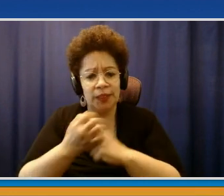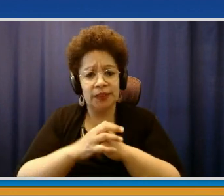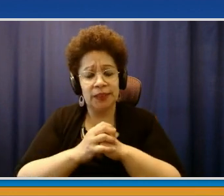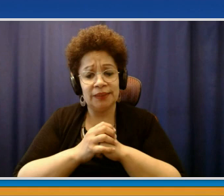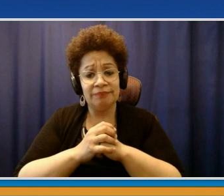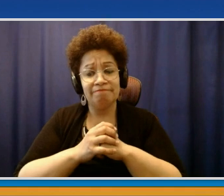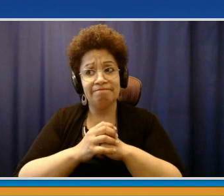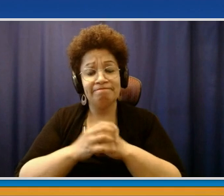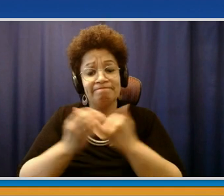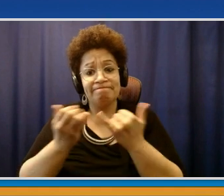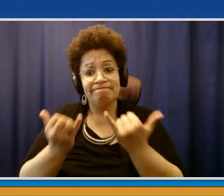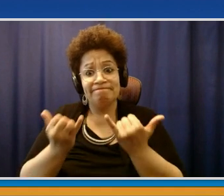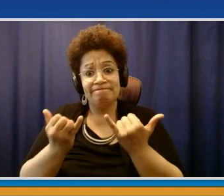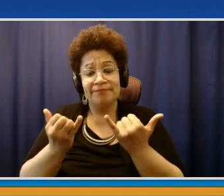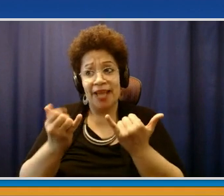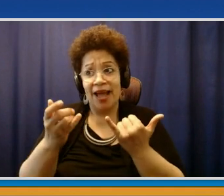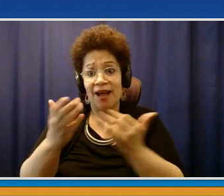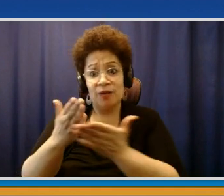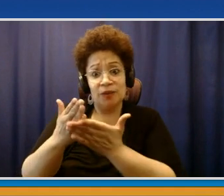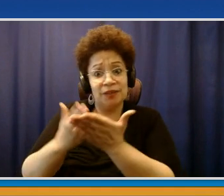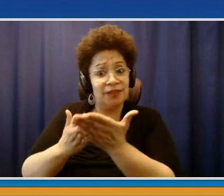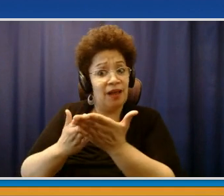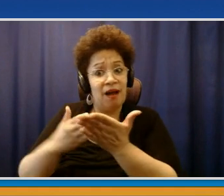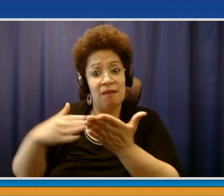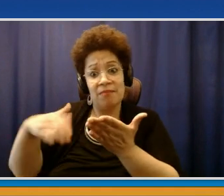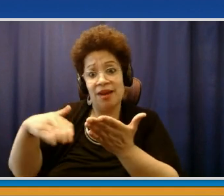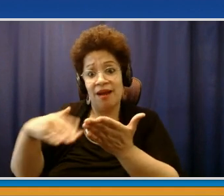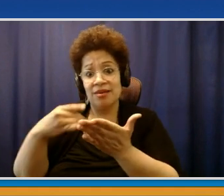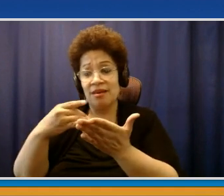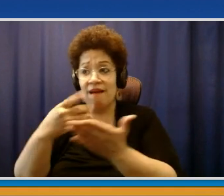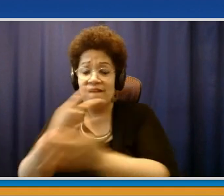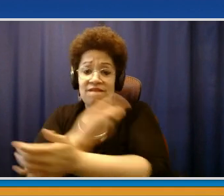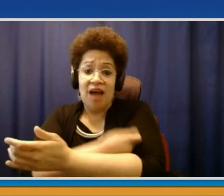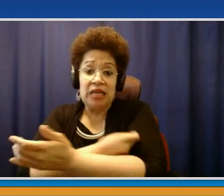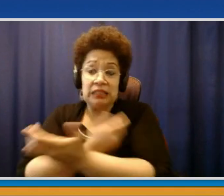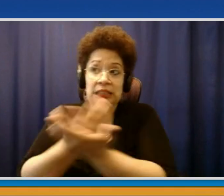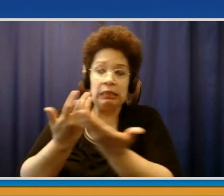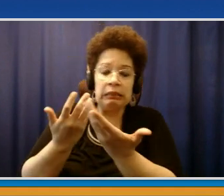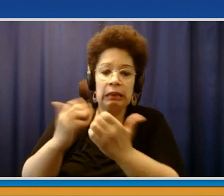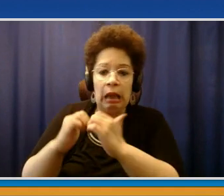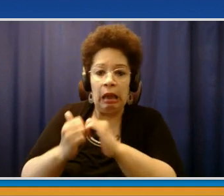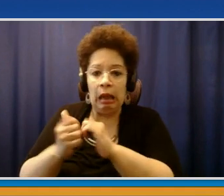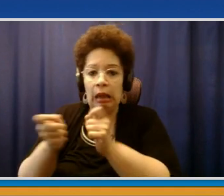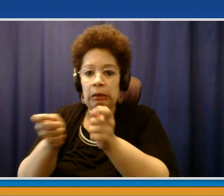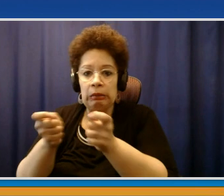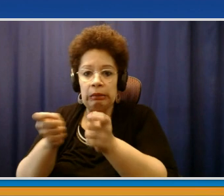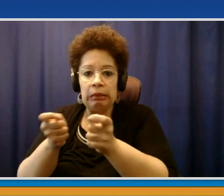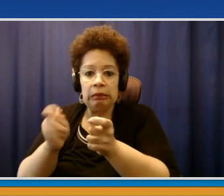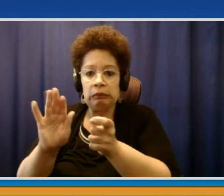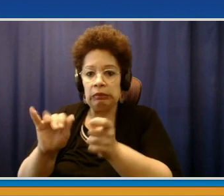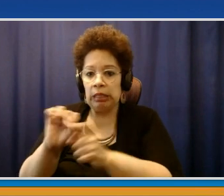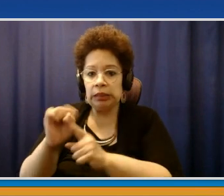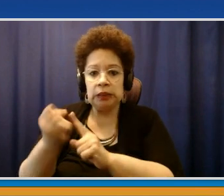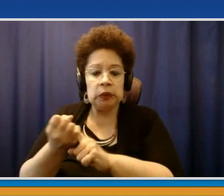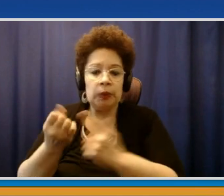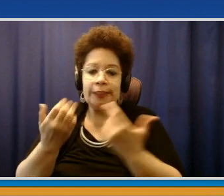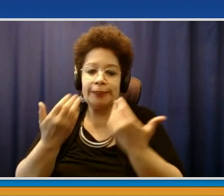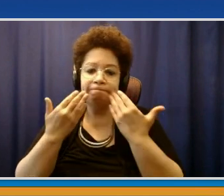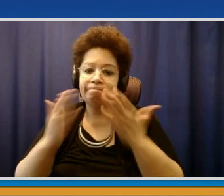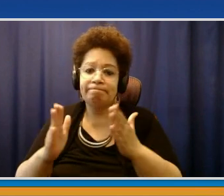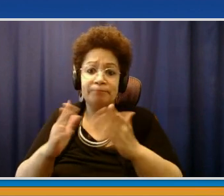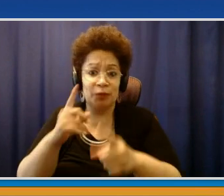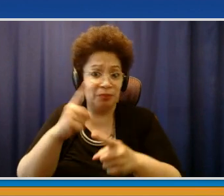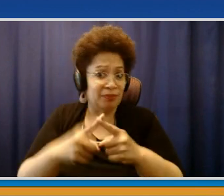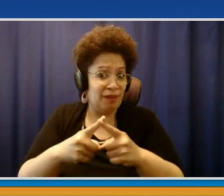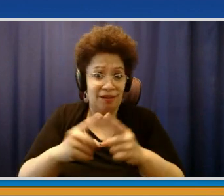that portion that is not vaccinated. And at this stage of the game, no vaccinations have yet been authorized for children, two, three, four, five